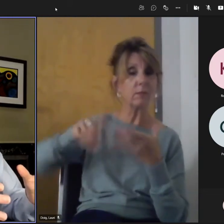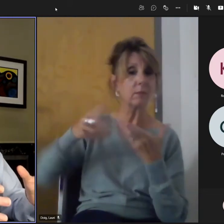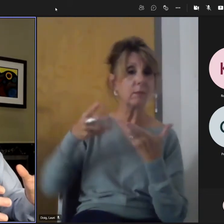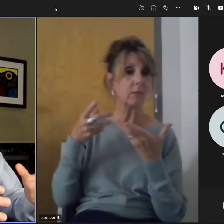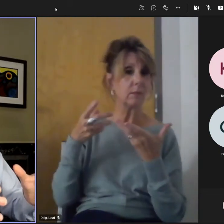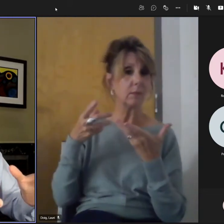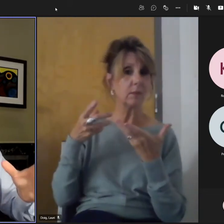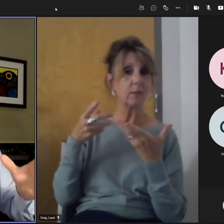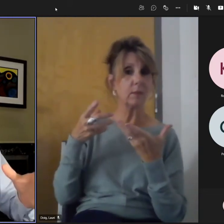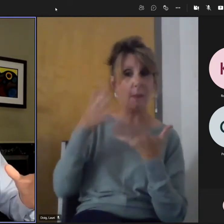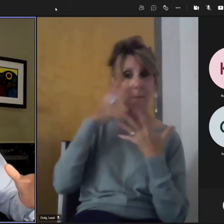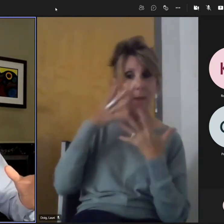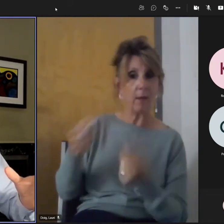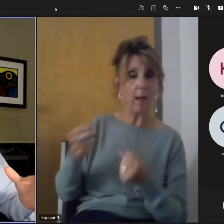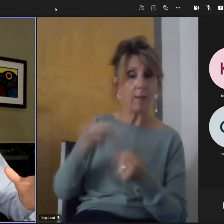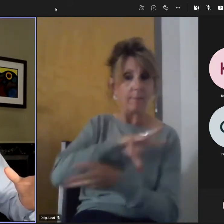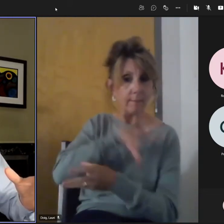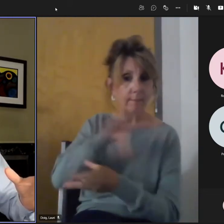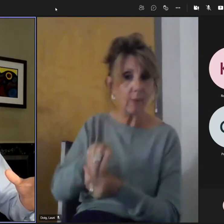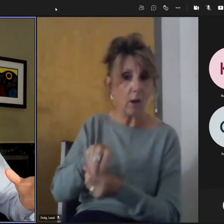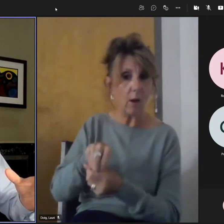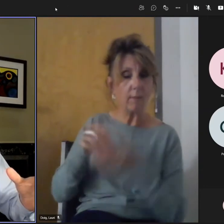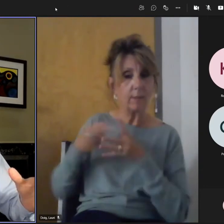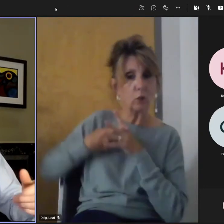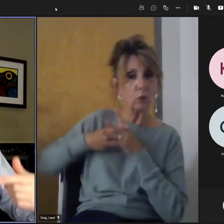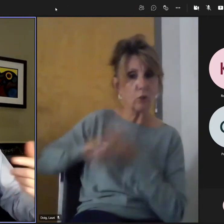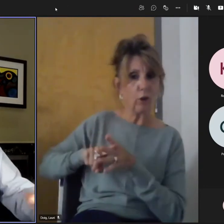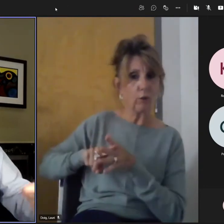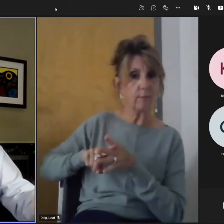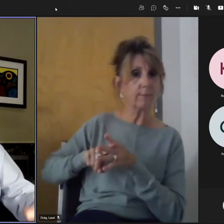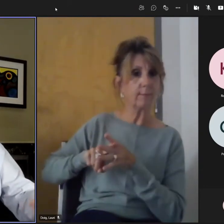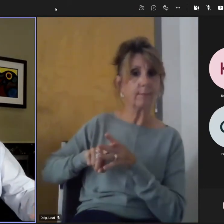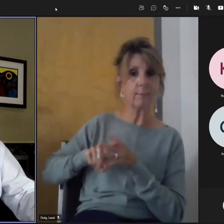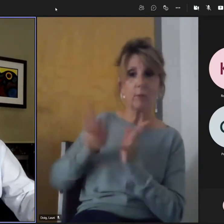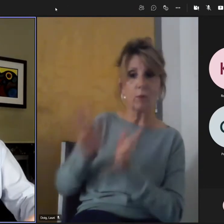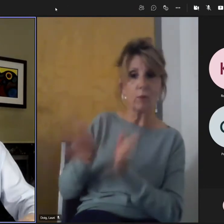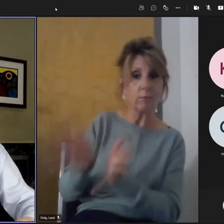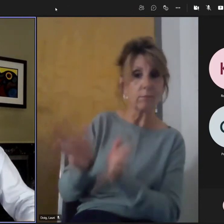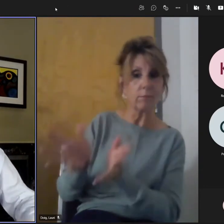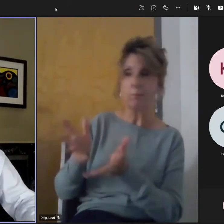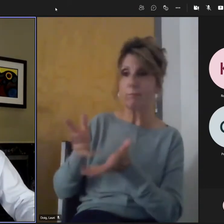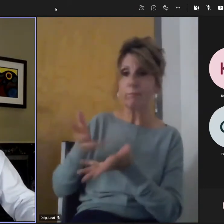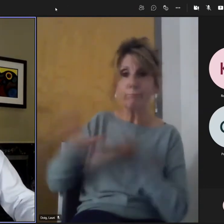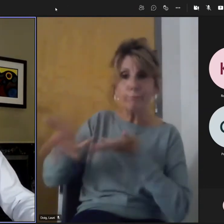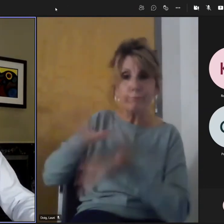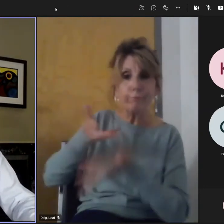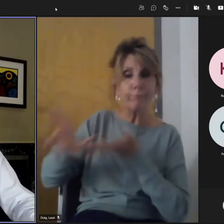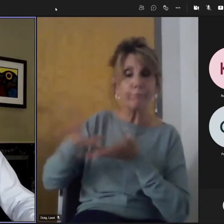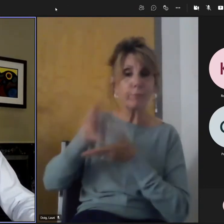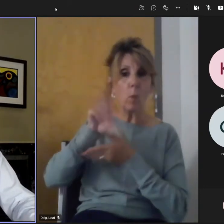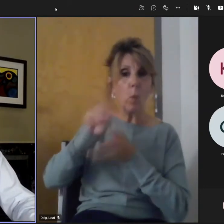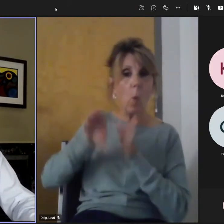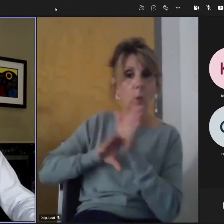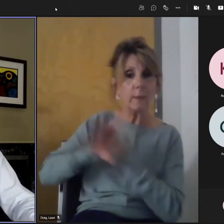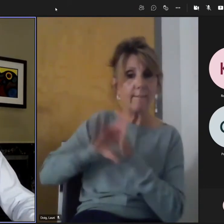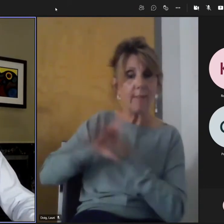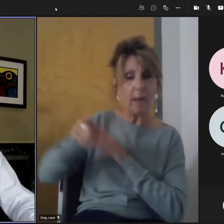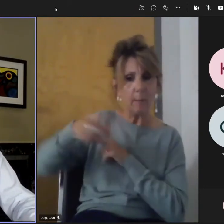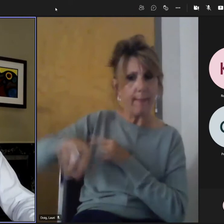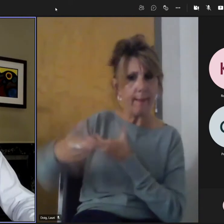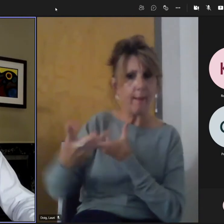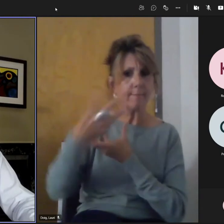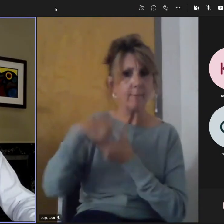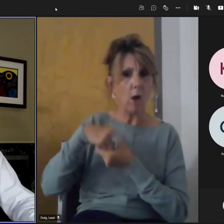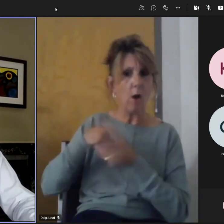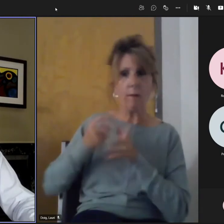mental health coalition. They're part of the planning that we're talking about. They're part of the co-planning and co-development of these solutions. And